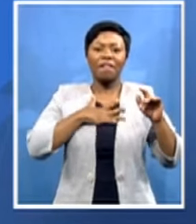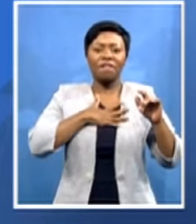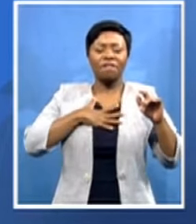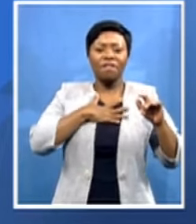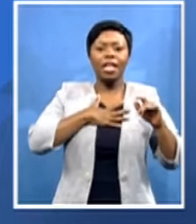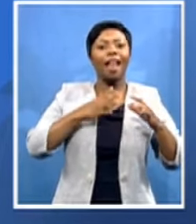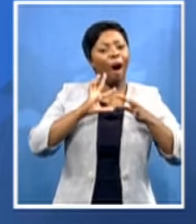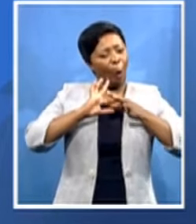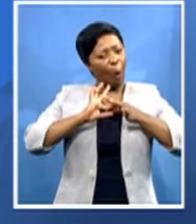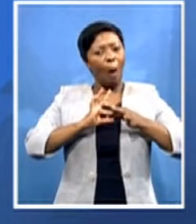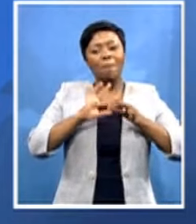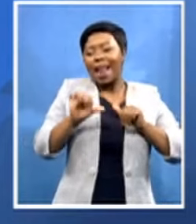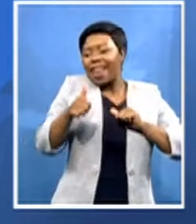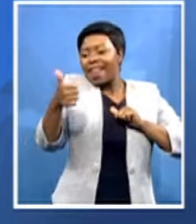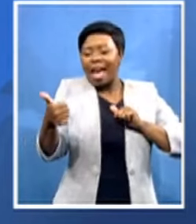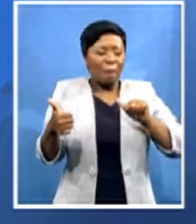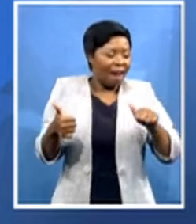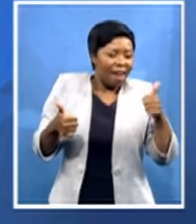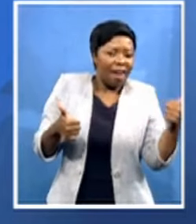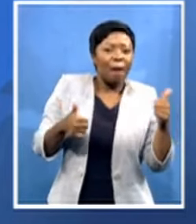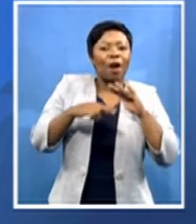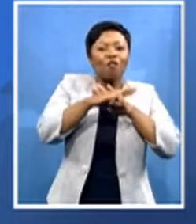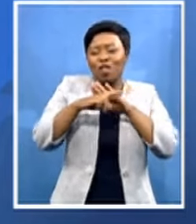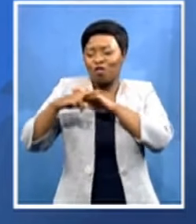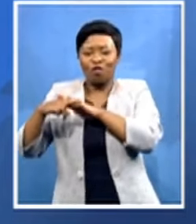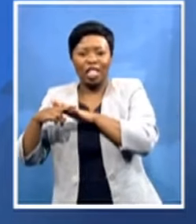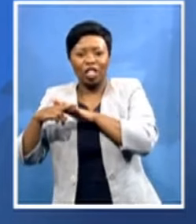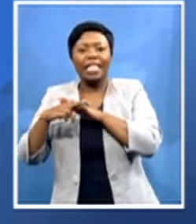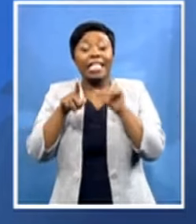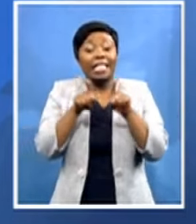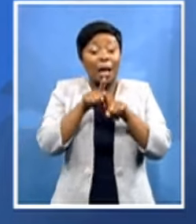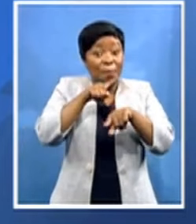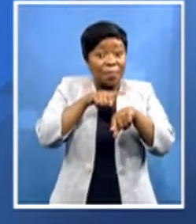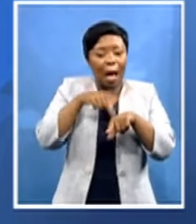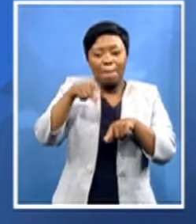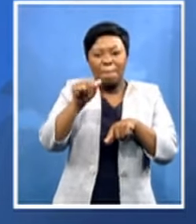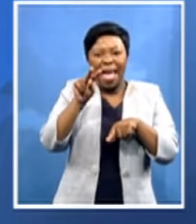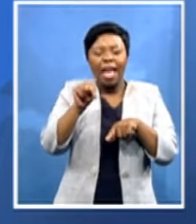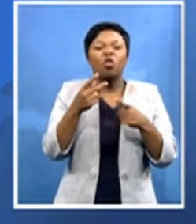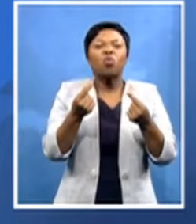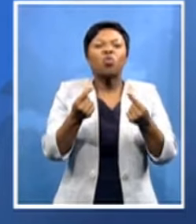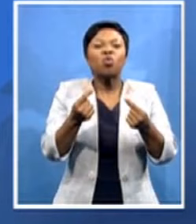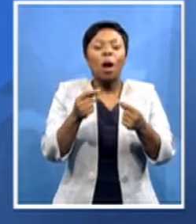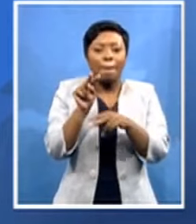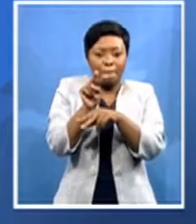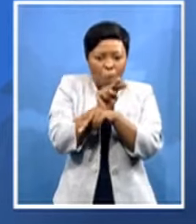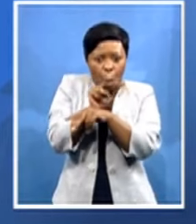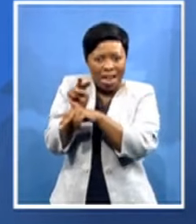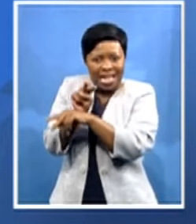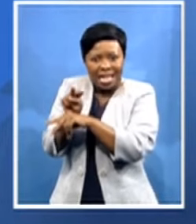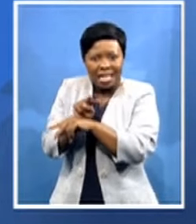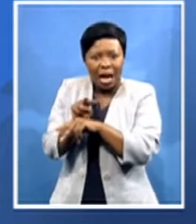at the same time pan-african parliament monitors the governance within its member countries